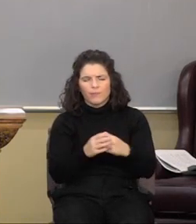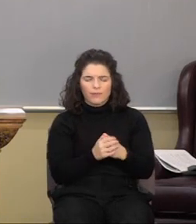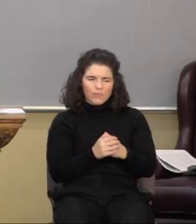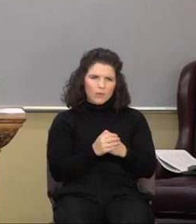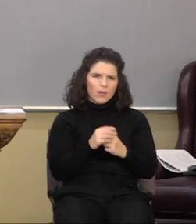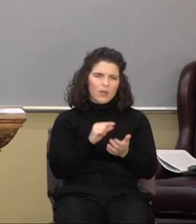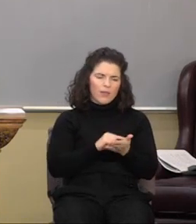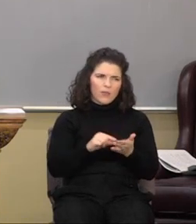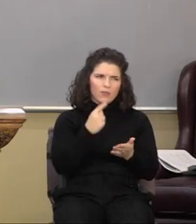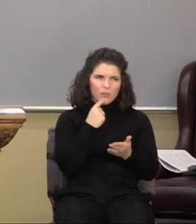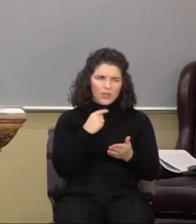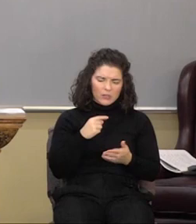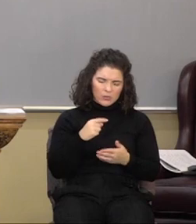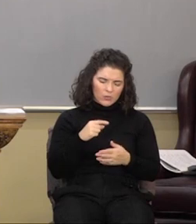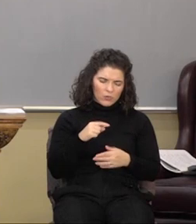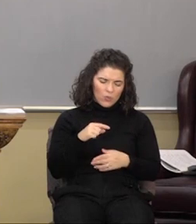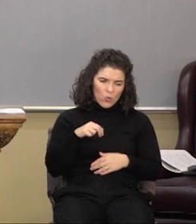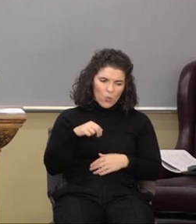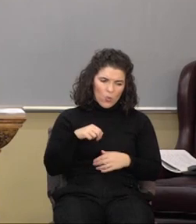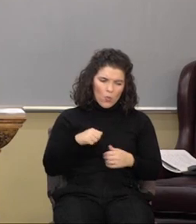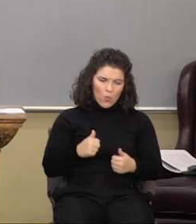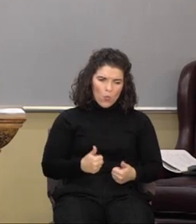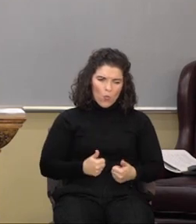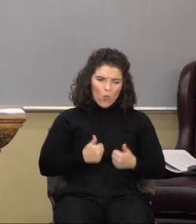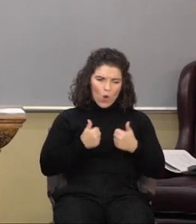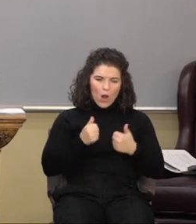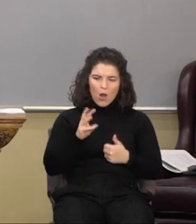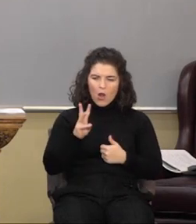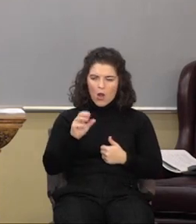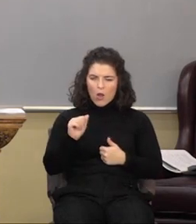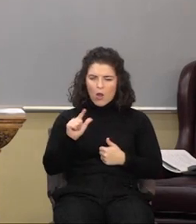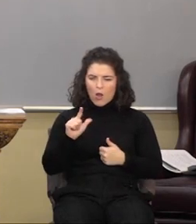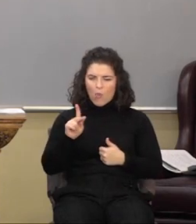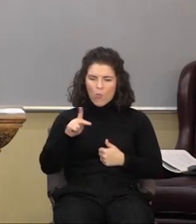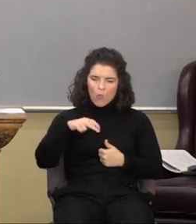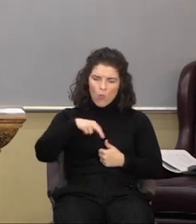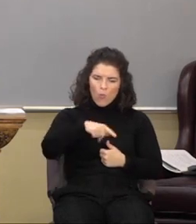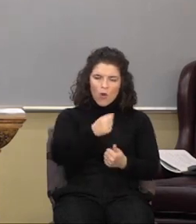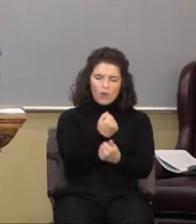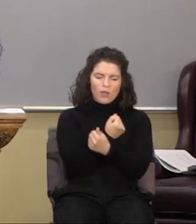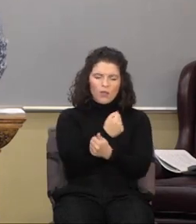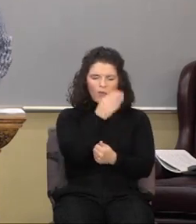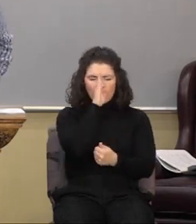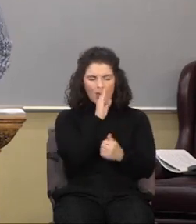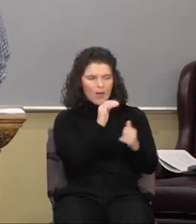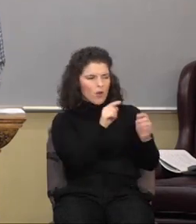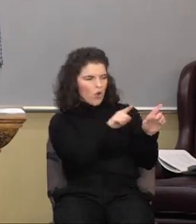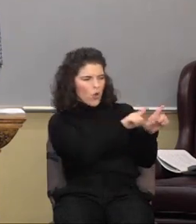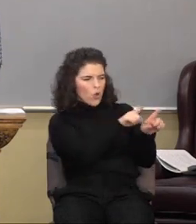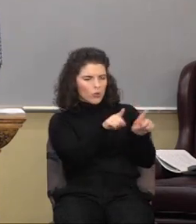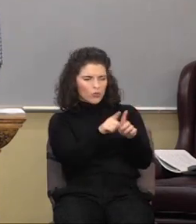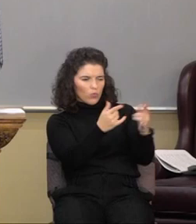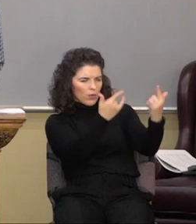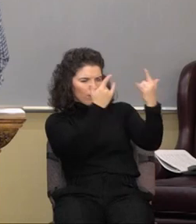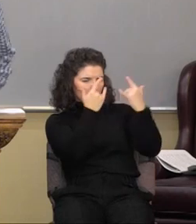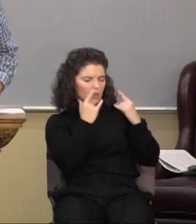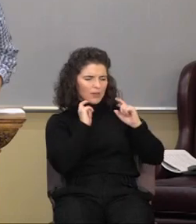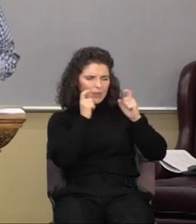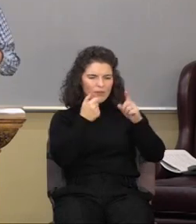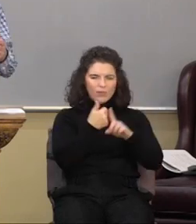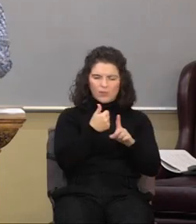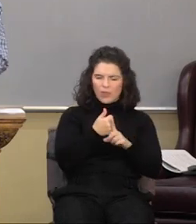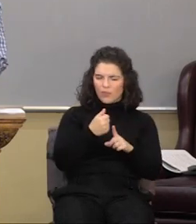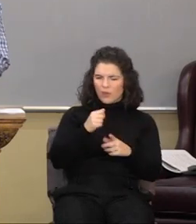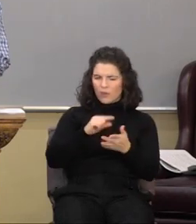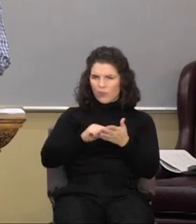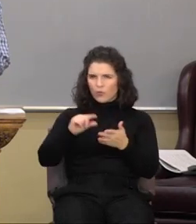says, in love as Christ also loved us and hath given himself. And drop down. We're in chapter 5. Look there at verse 25. Husbands,